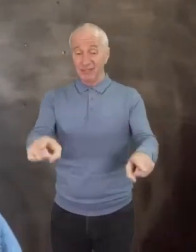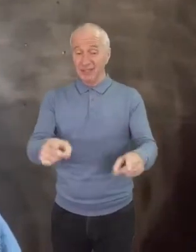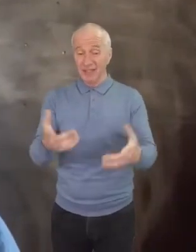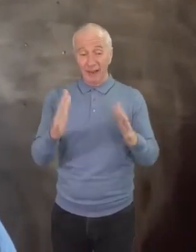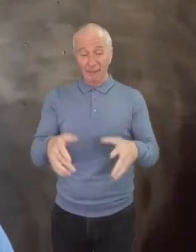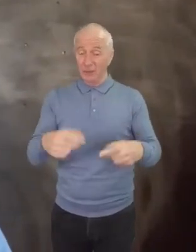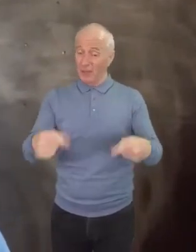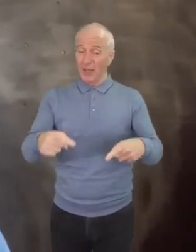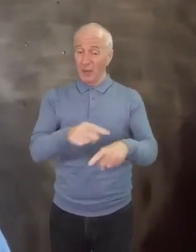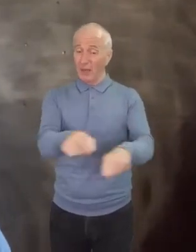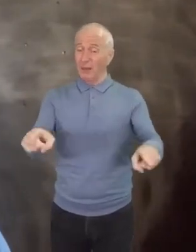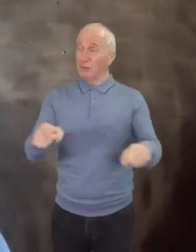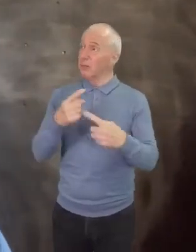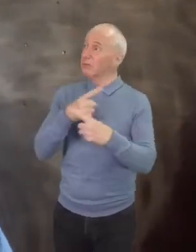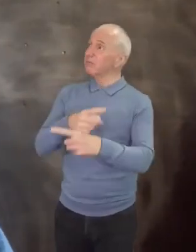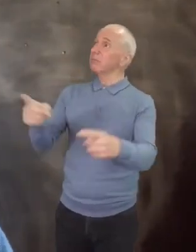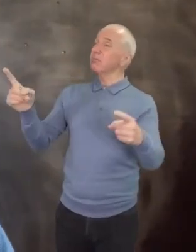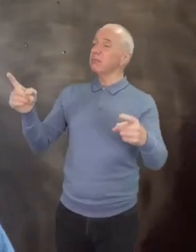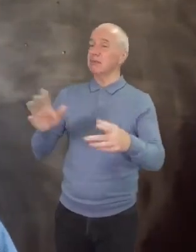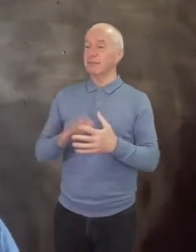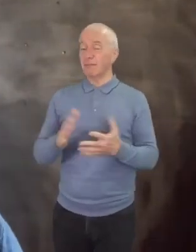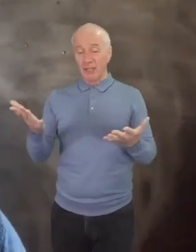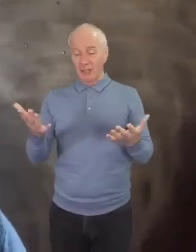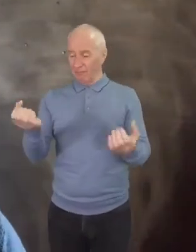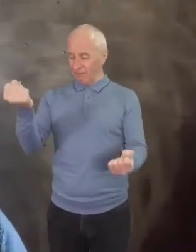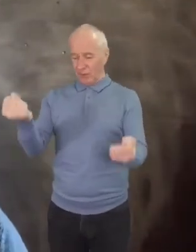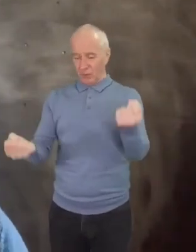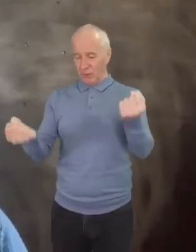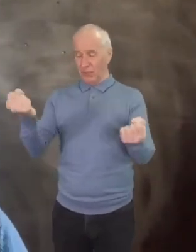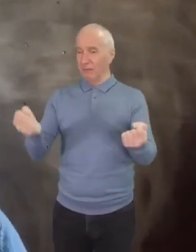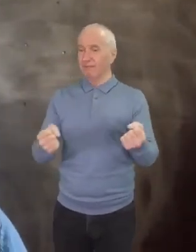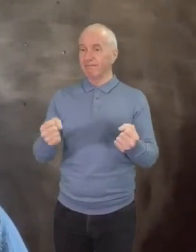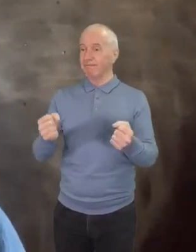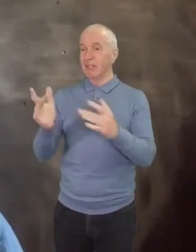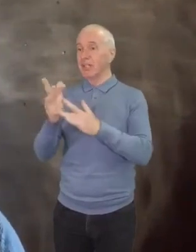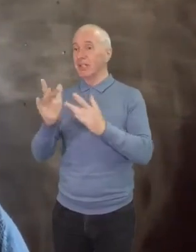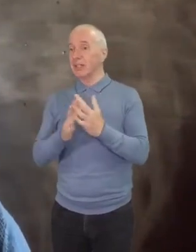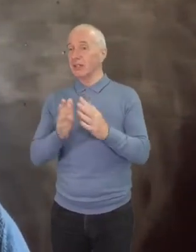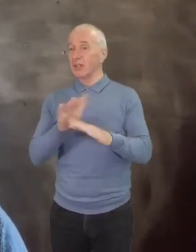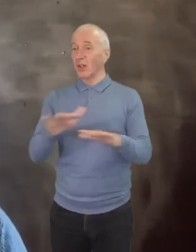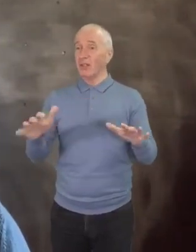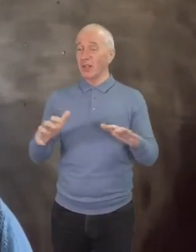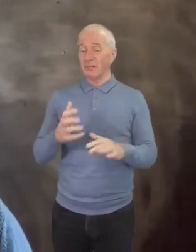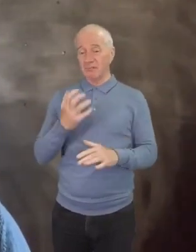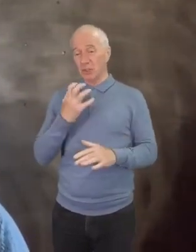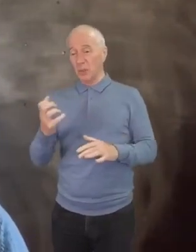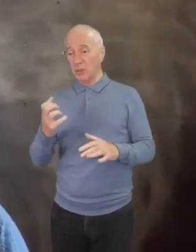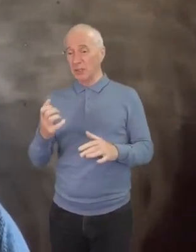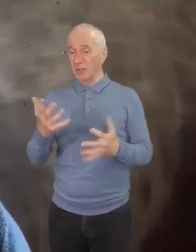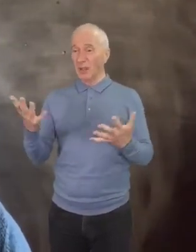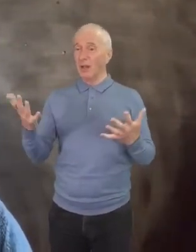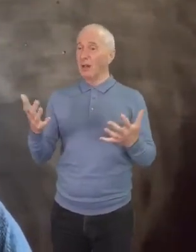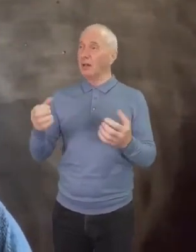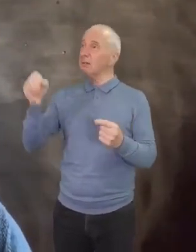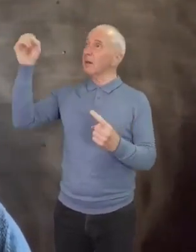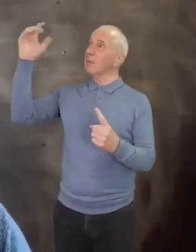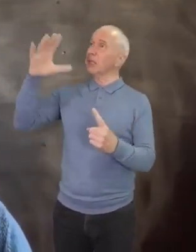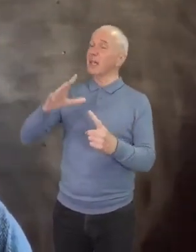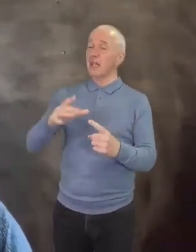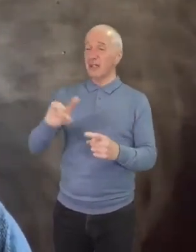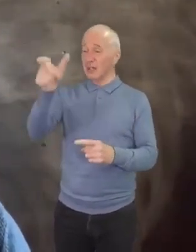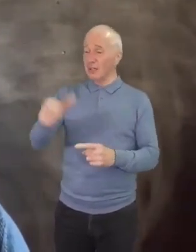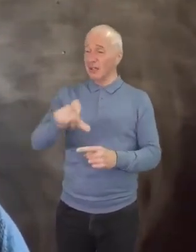injustice. Such a Jesus is not the Jewish Messiah, whose screams and suffering on the cross